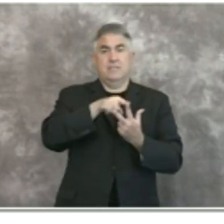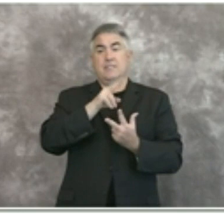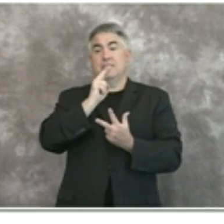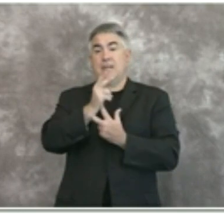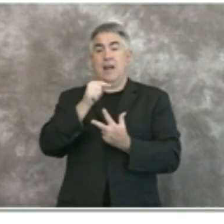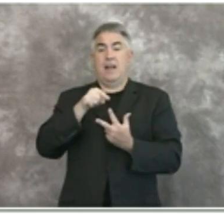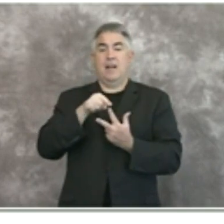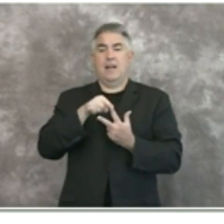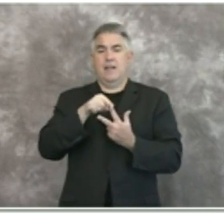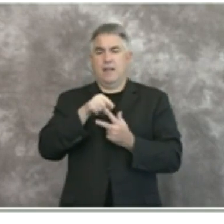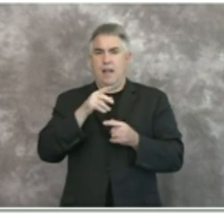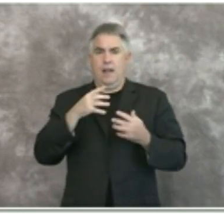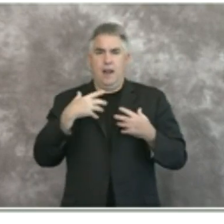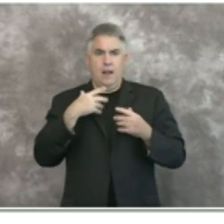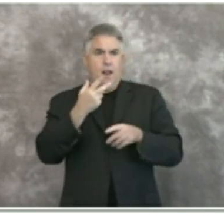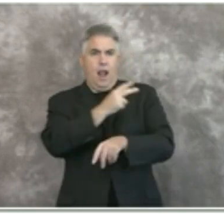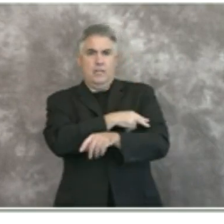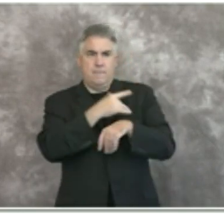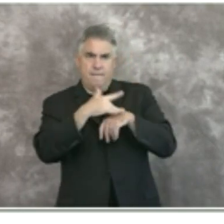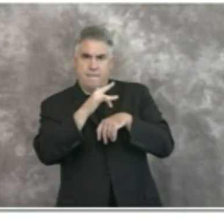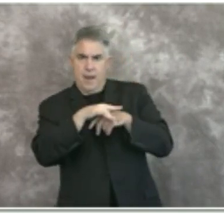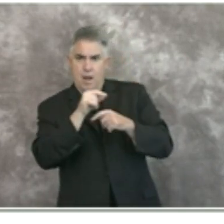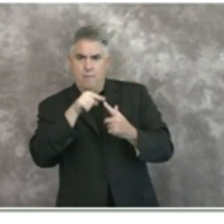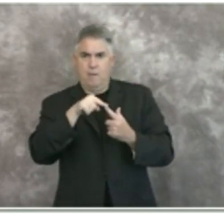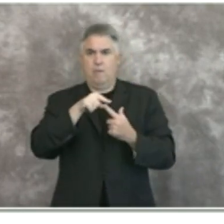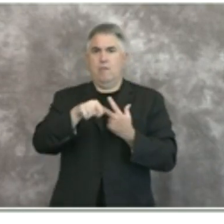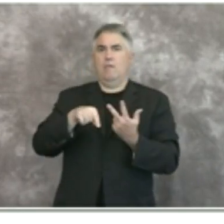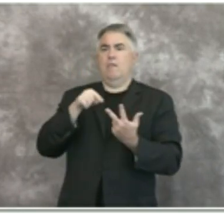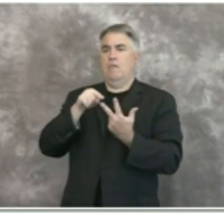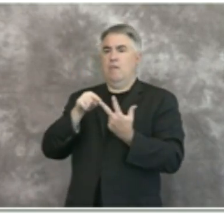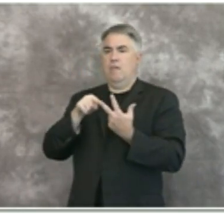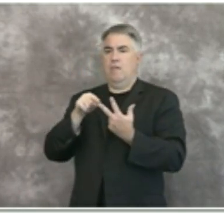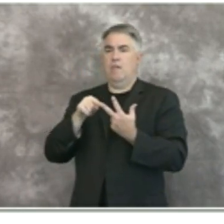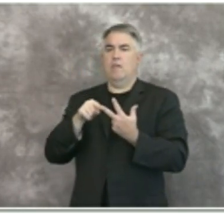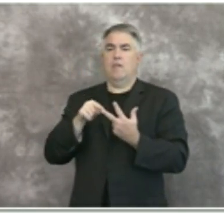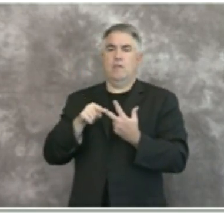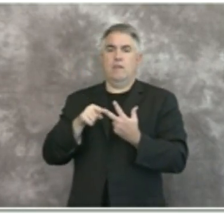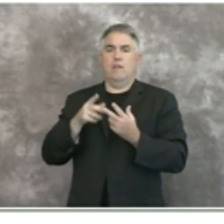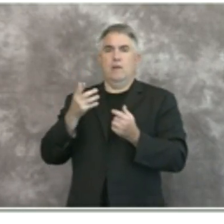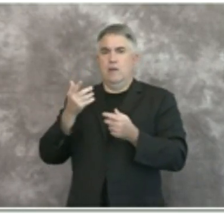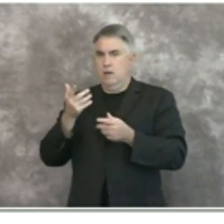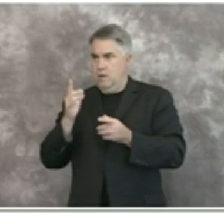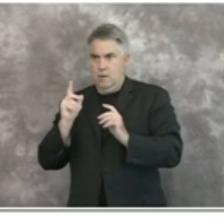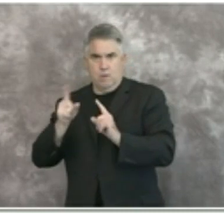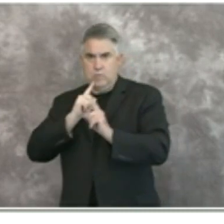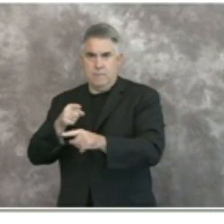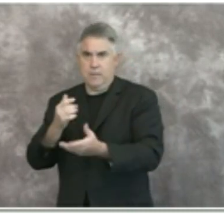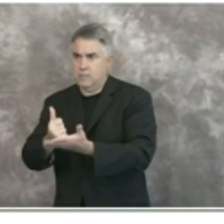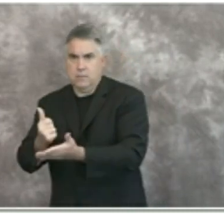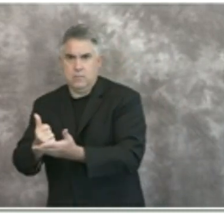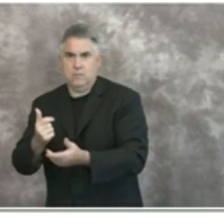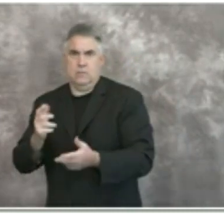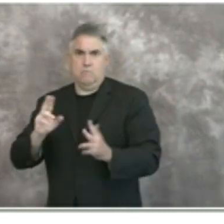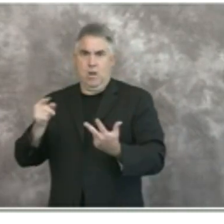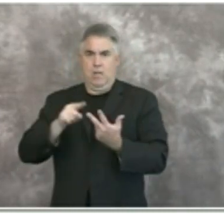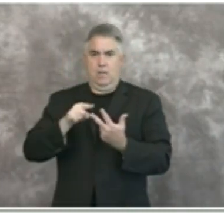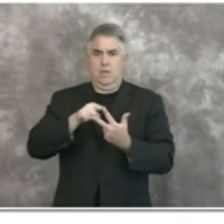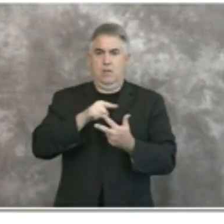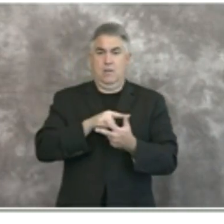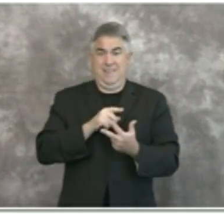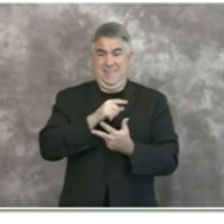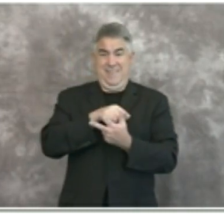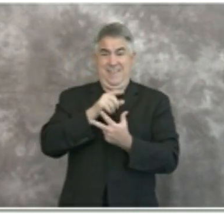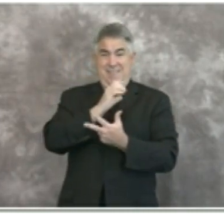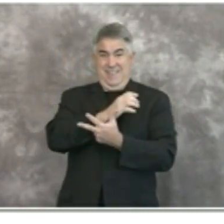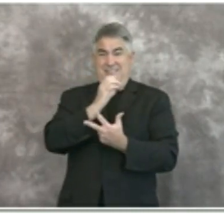health care that's basically hospital capacity the third category there is in public health and the response um and then in each of those you